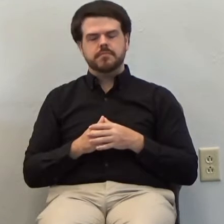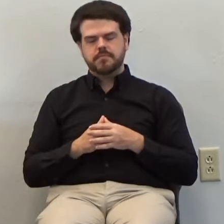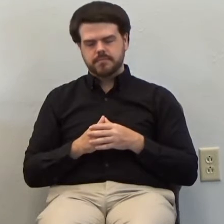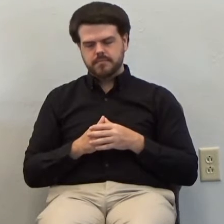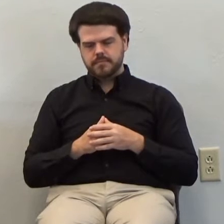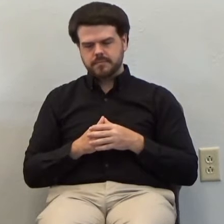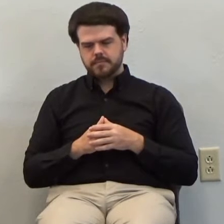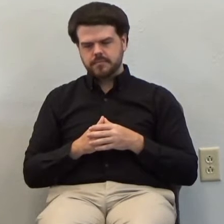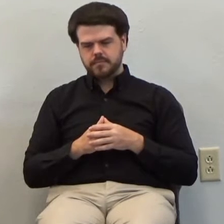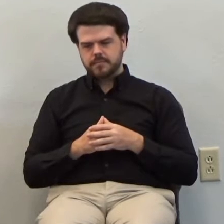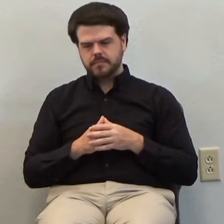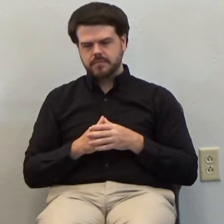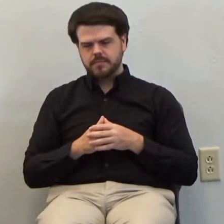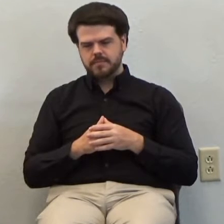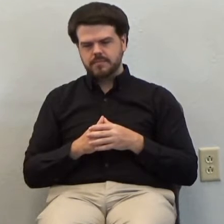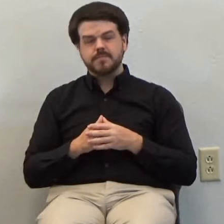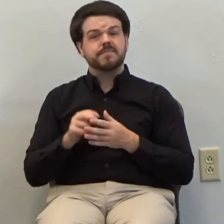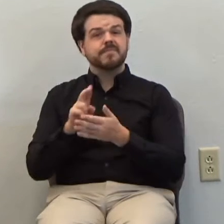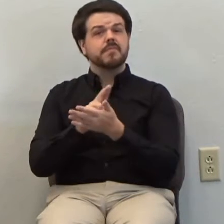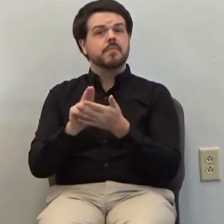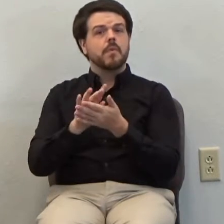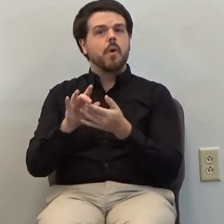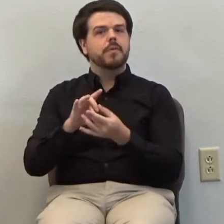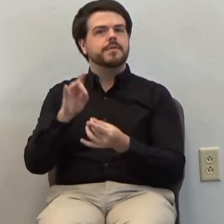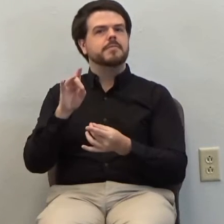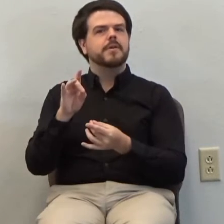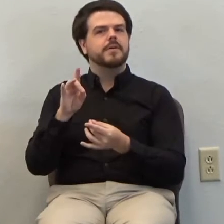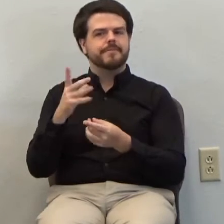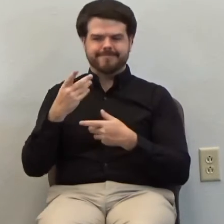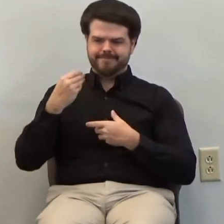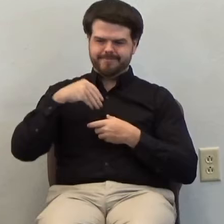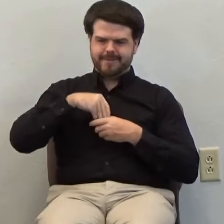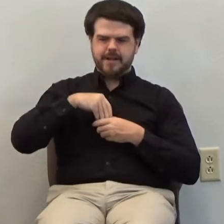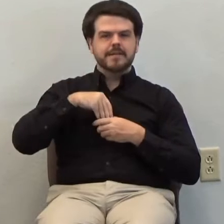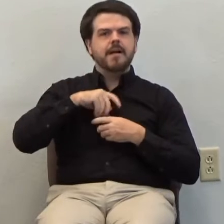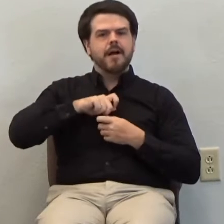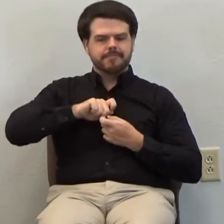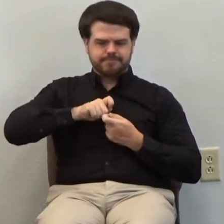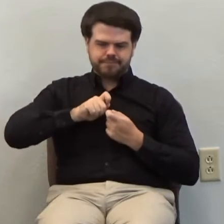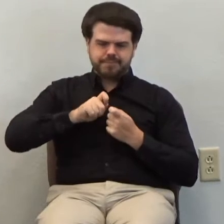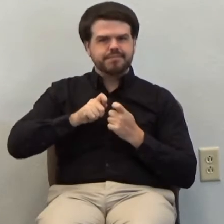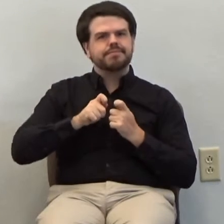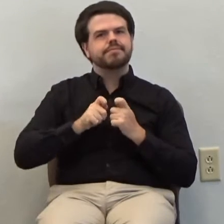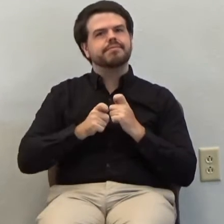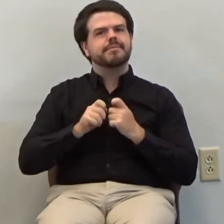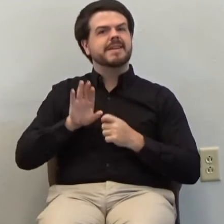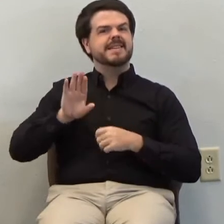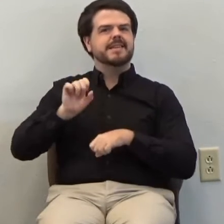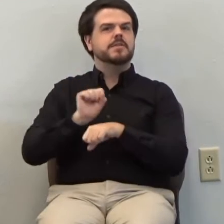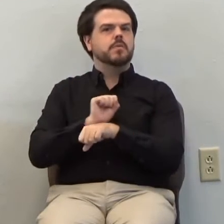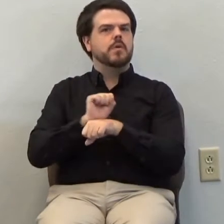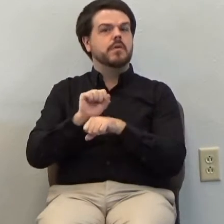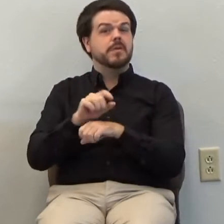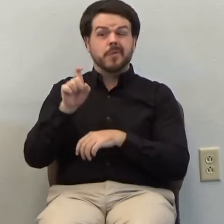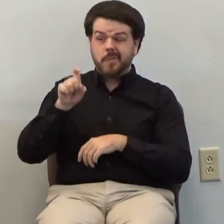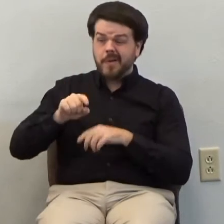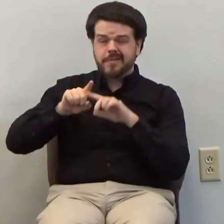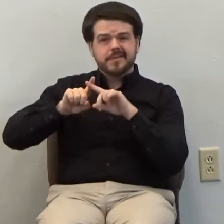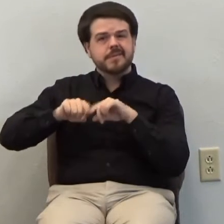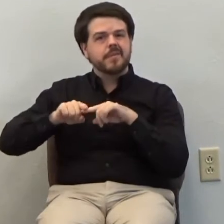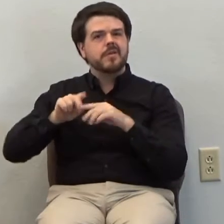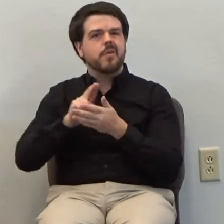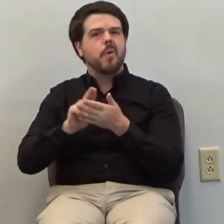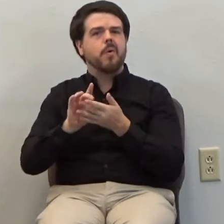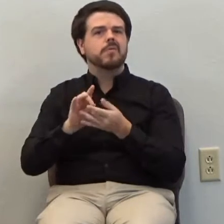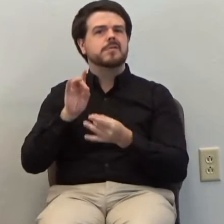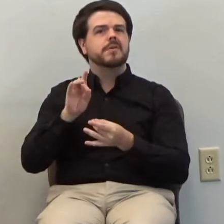This is the work of the Holy Spirit. And we must call upon the Holy Spirit to